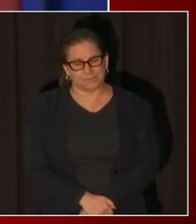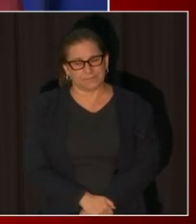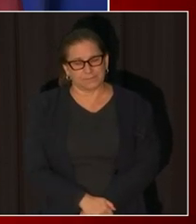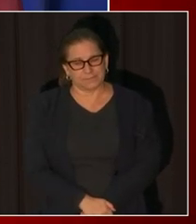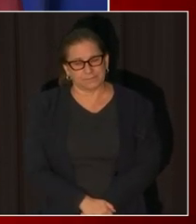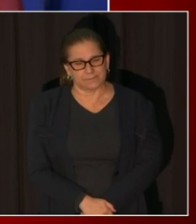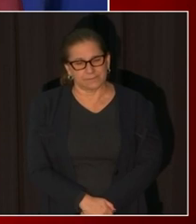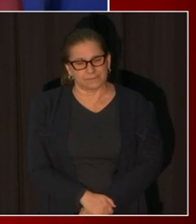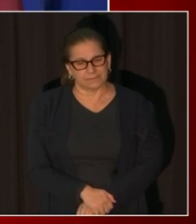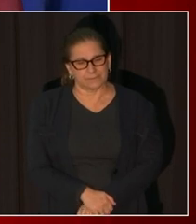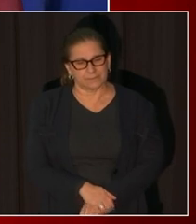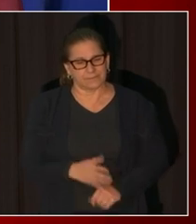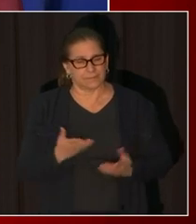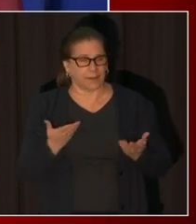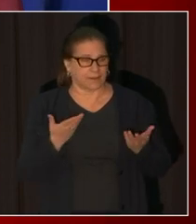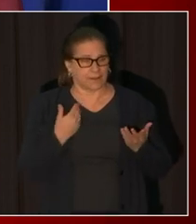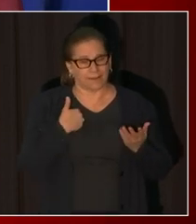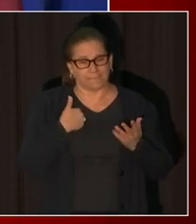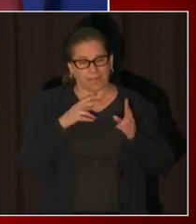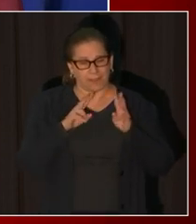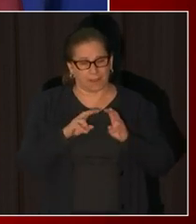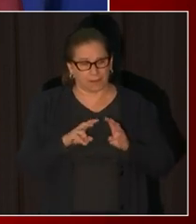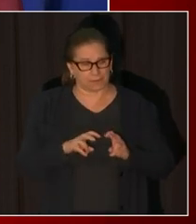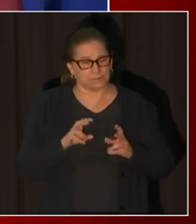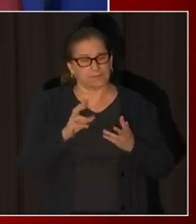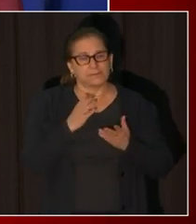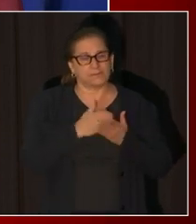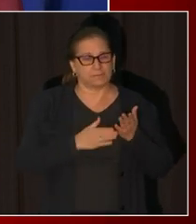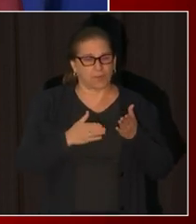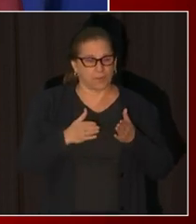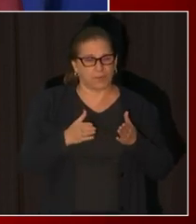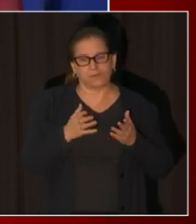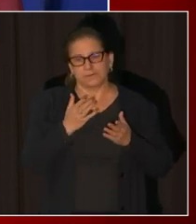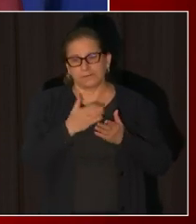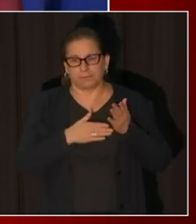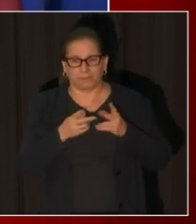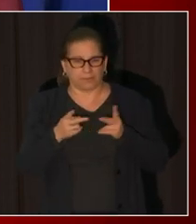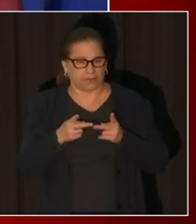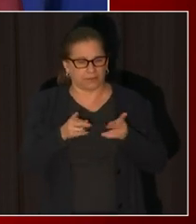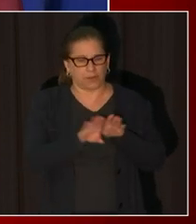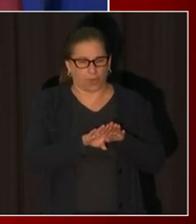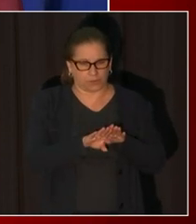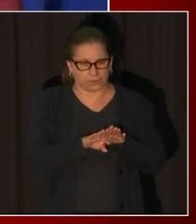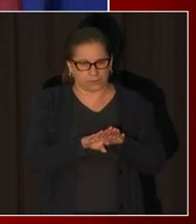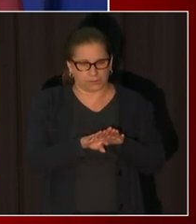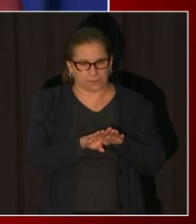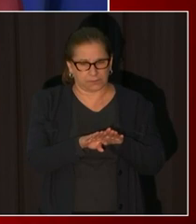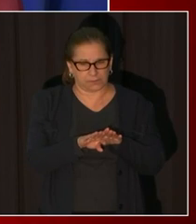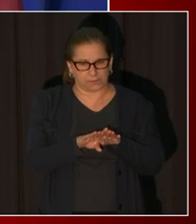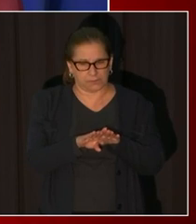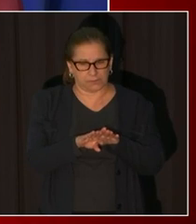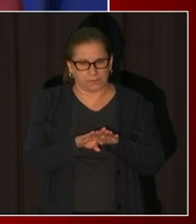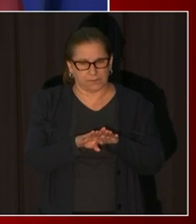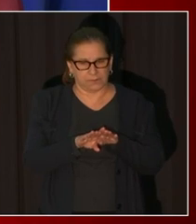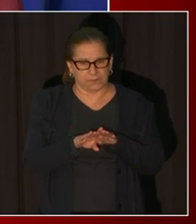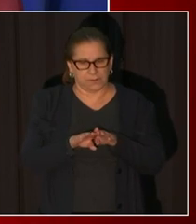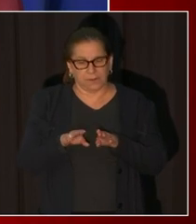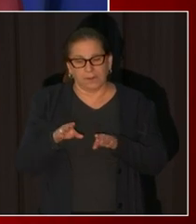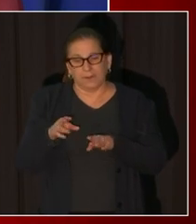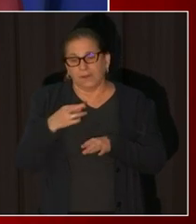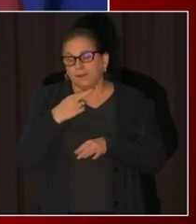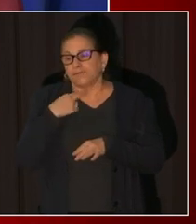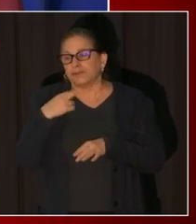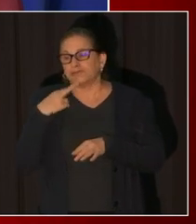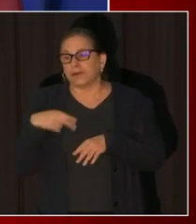restaurants can have more outdoor seating when they begin to allow customers back and number two